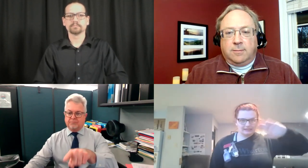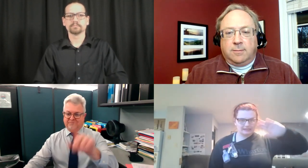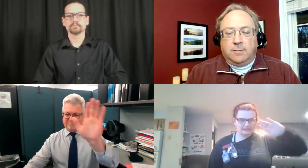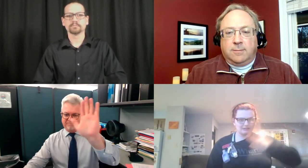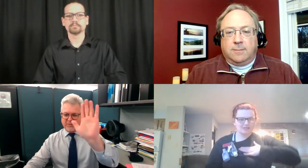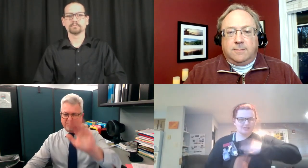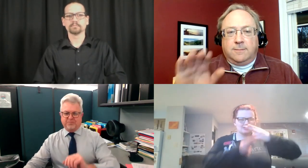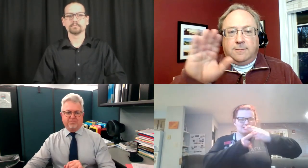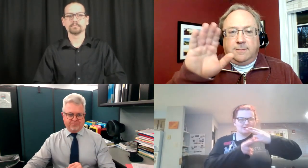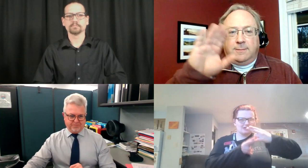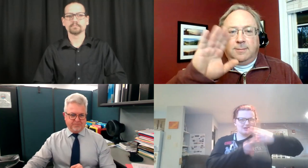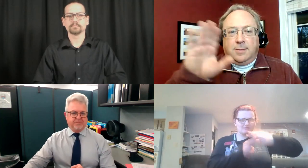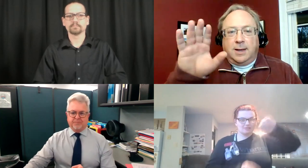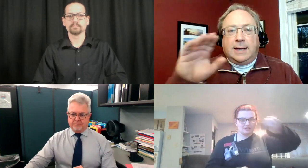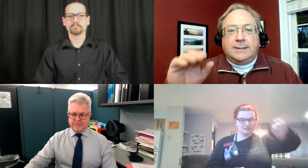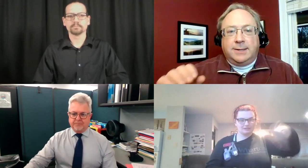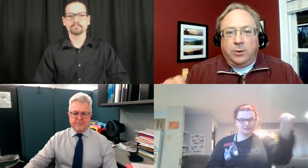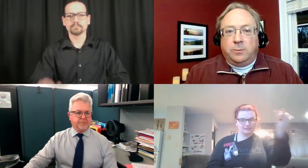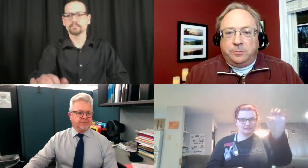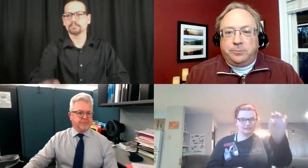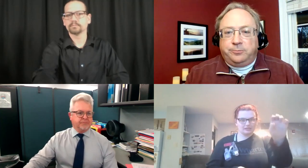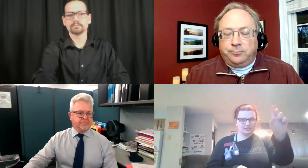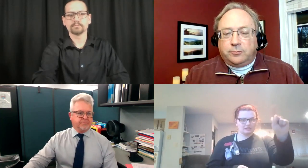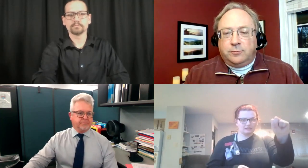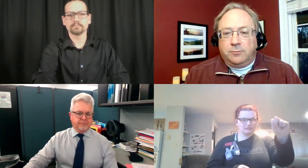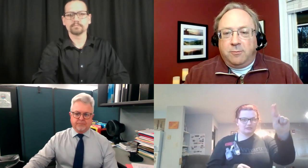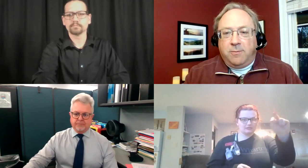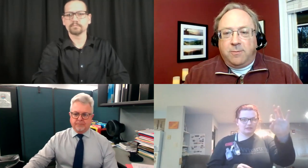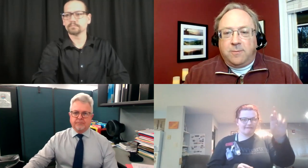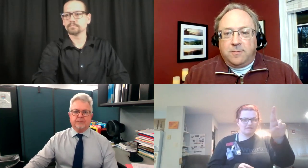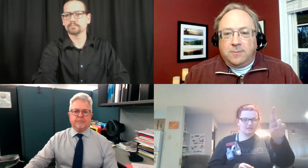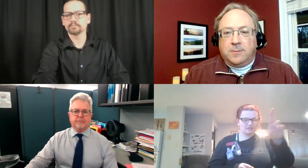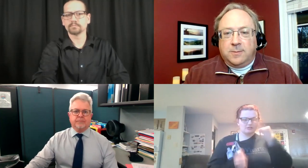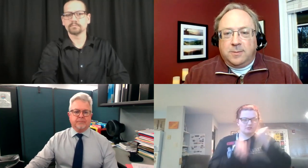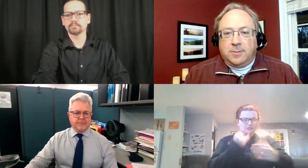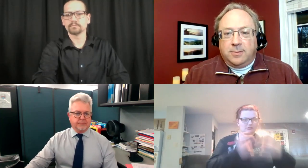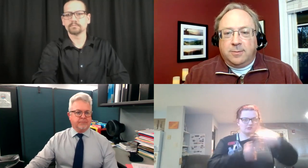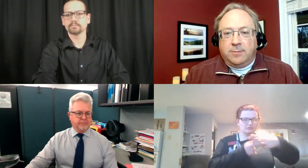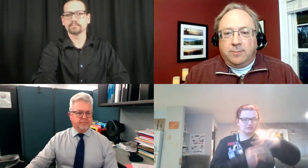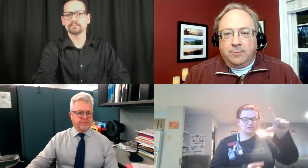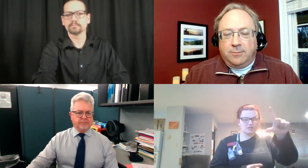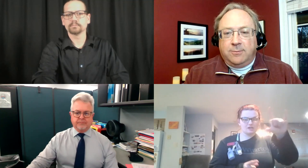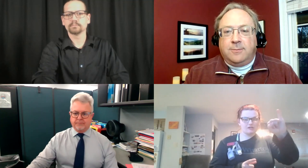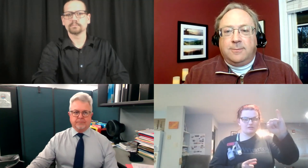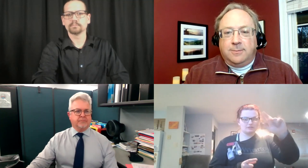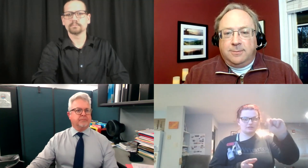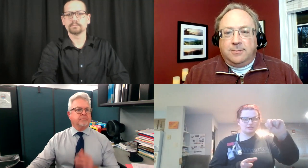Hi, can you see me? I can see you. Yes. My name is Jennifer.